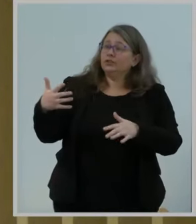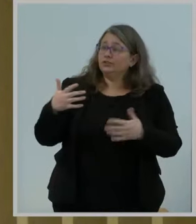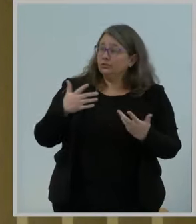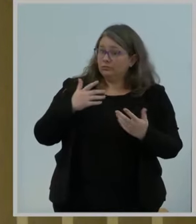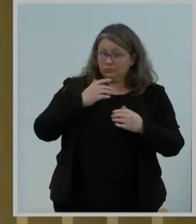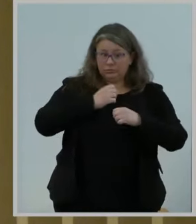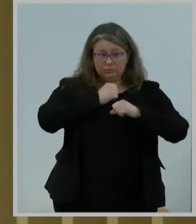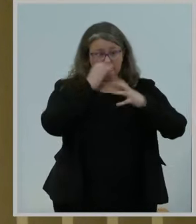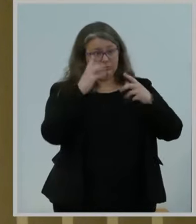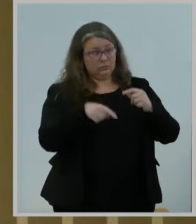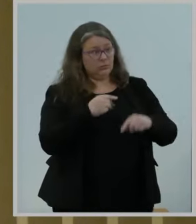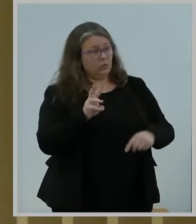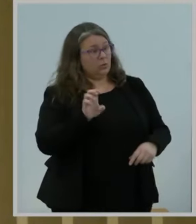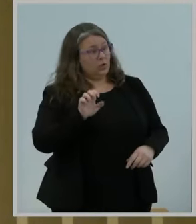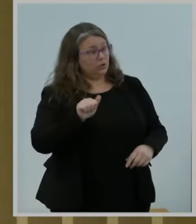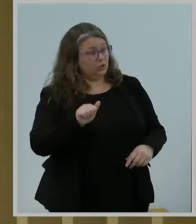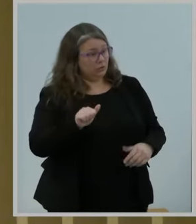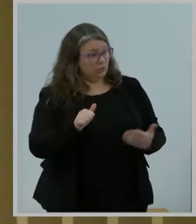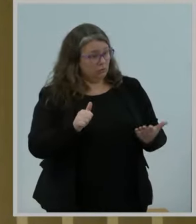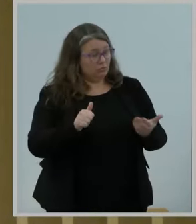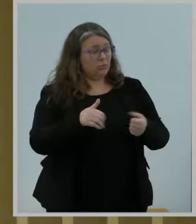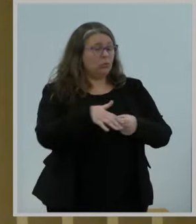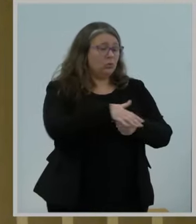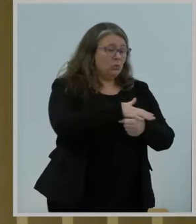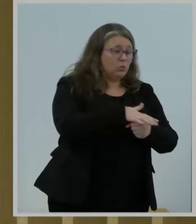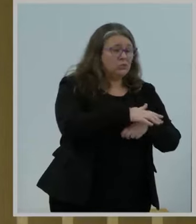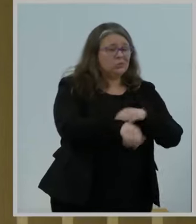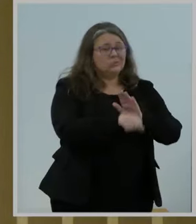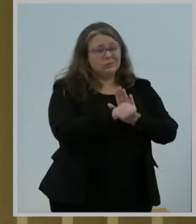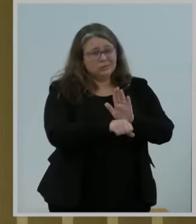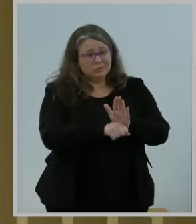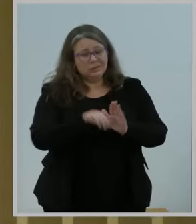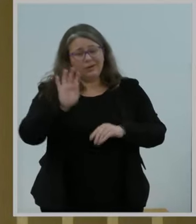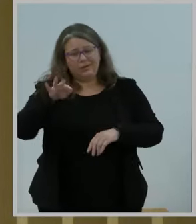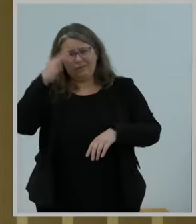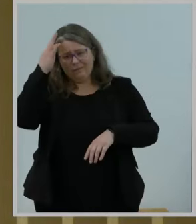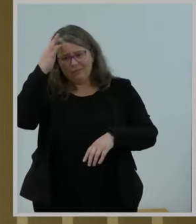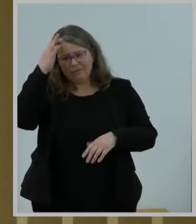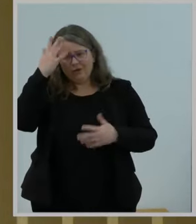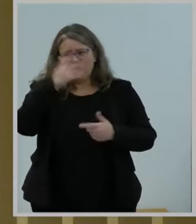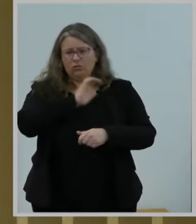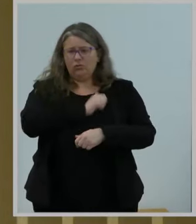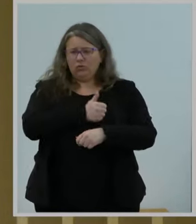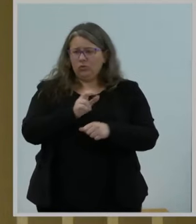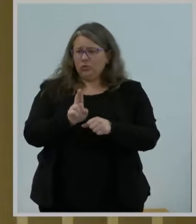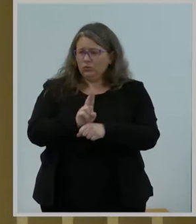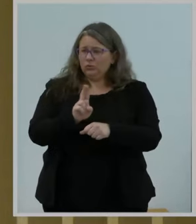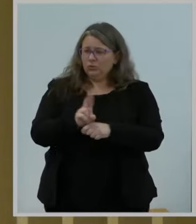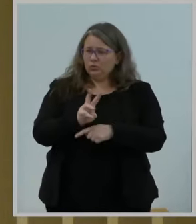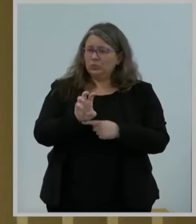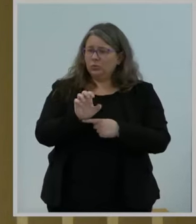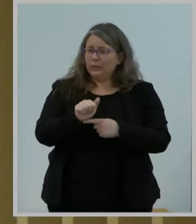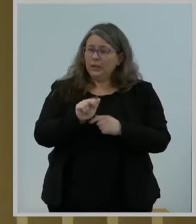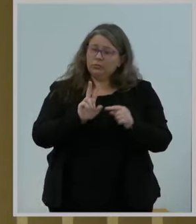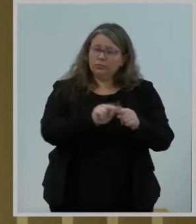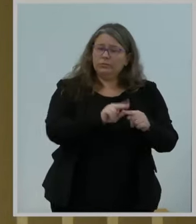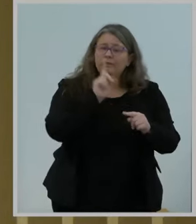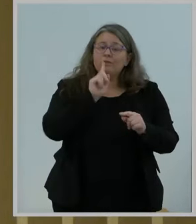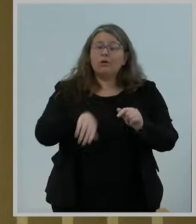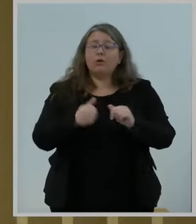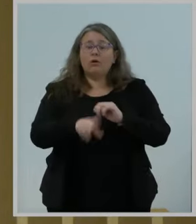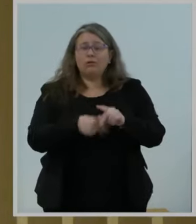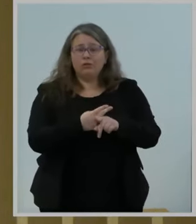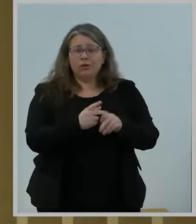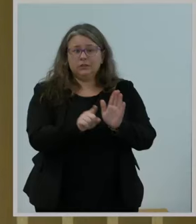alerting authorities also use WIA for evacuate, shelter-in-place alerts, AMBER alerts, other emergency messages. And so